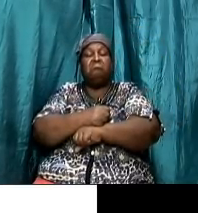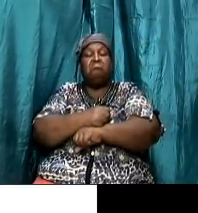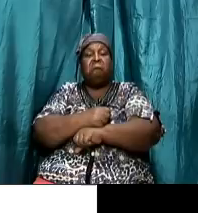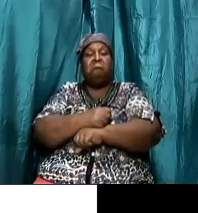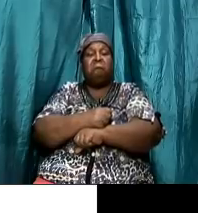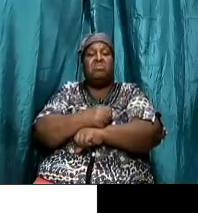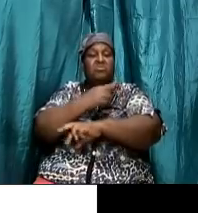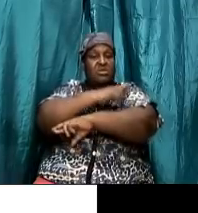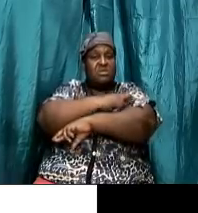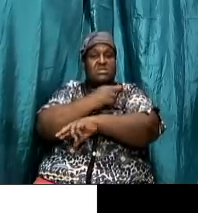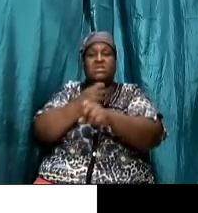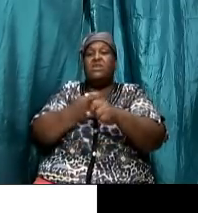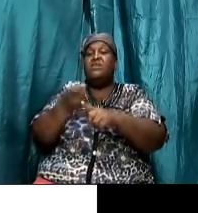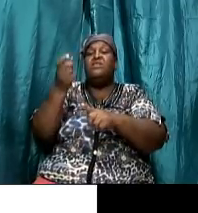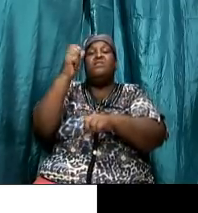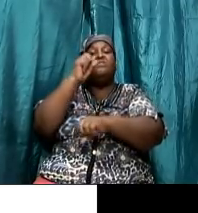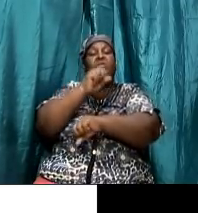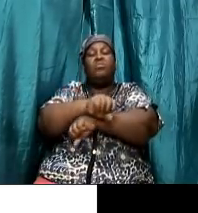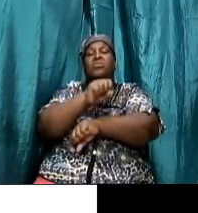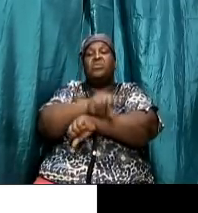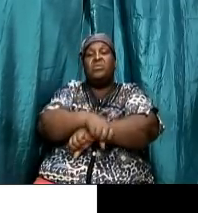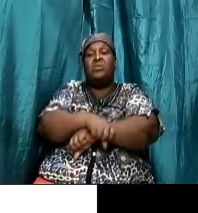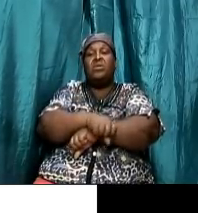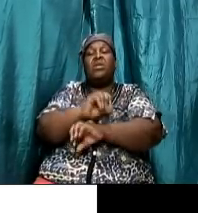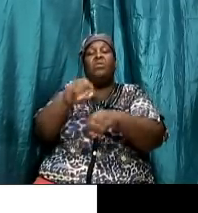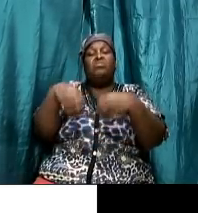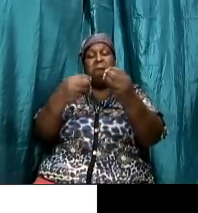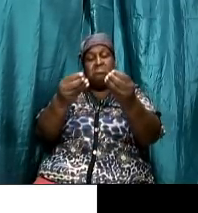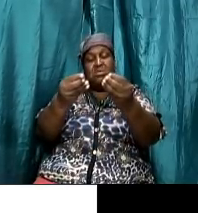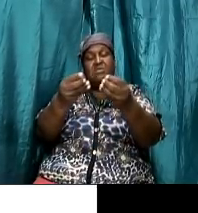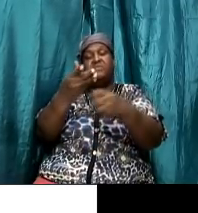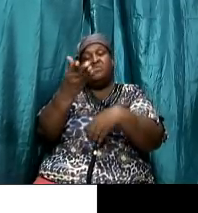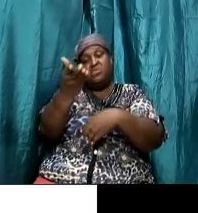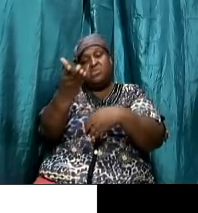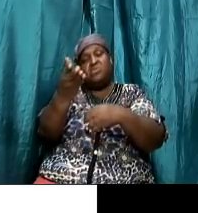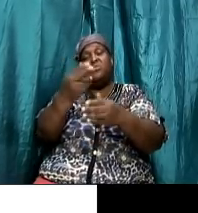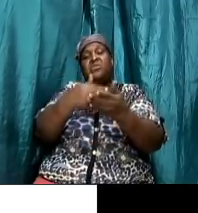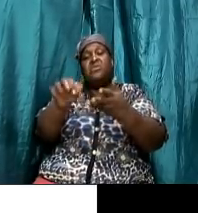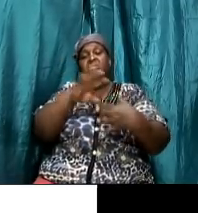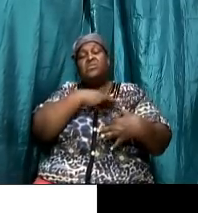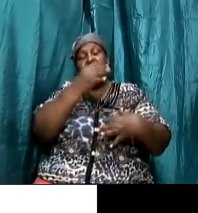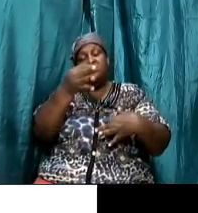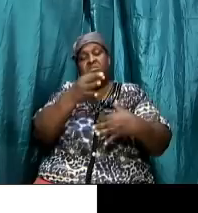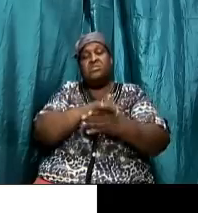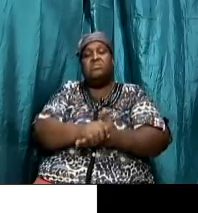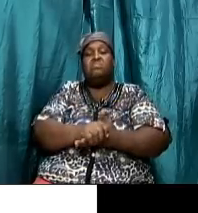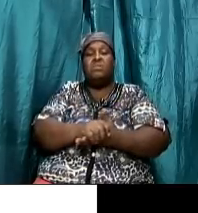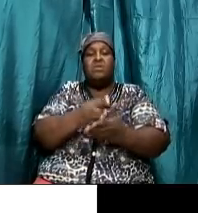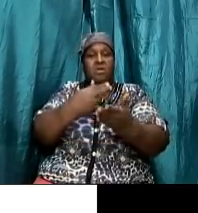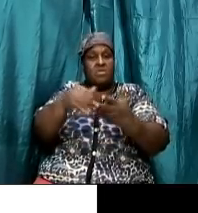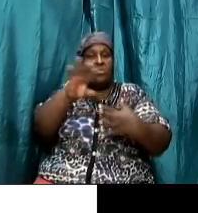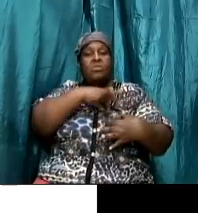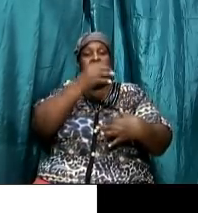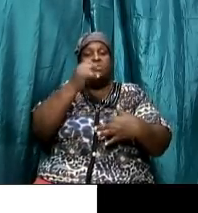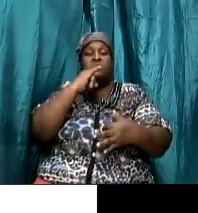and I'm going to give you the Holy Ghost the Holy Ghost is the rest